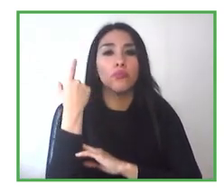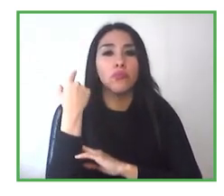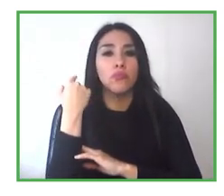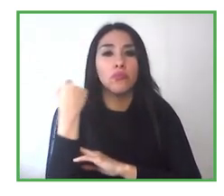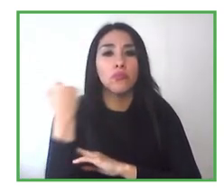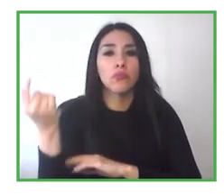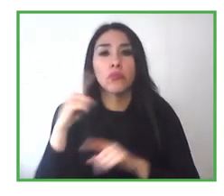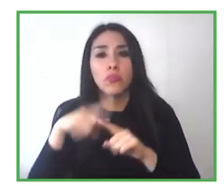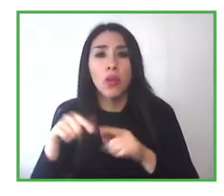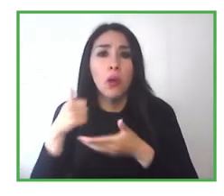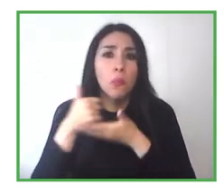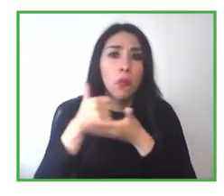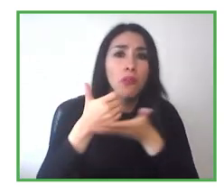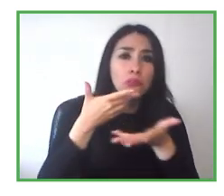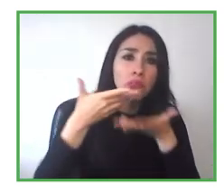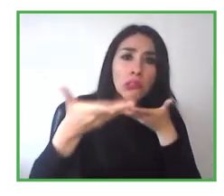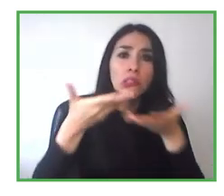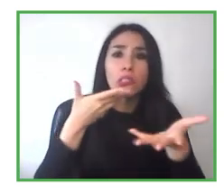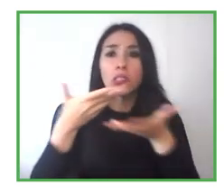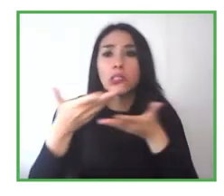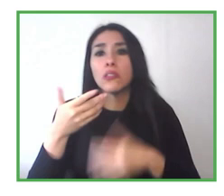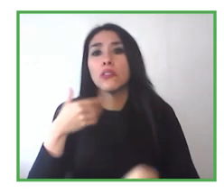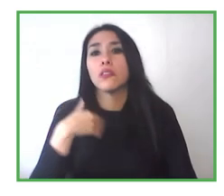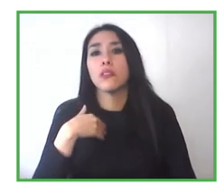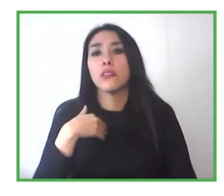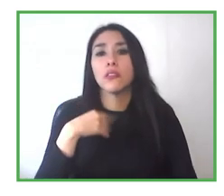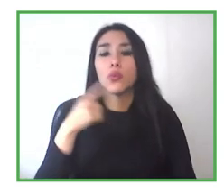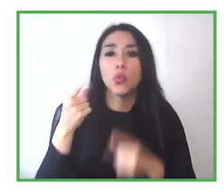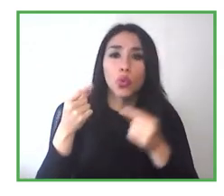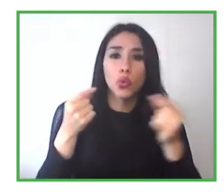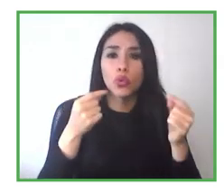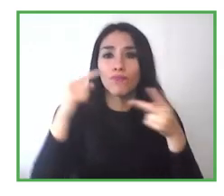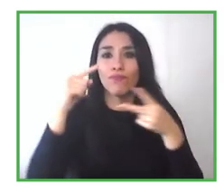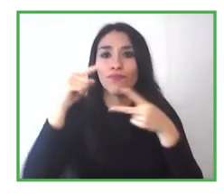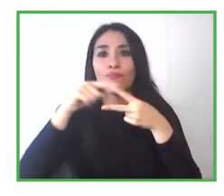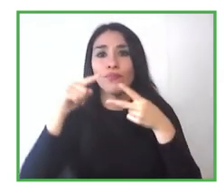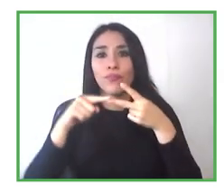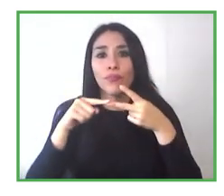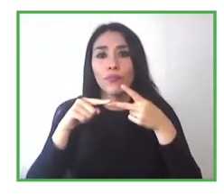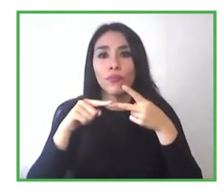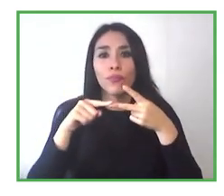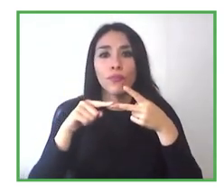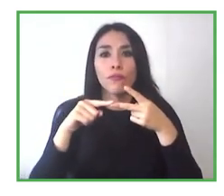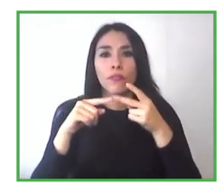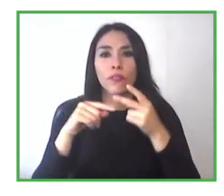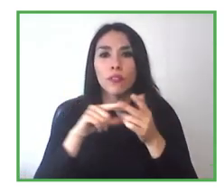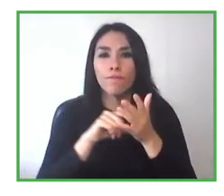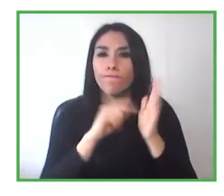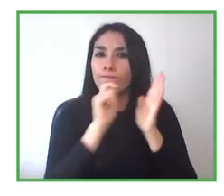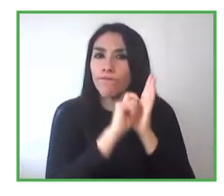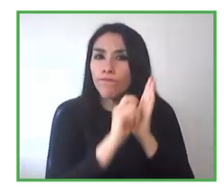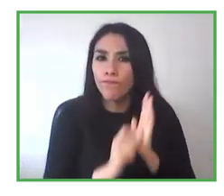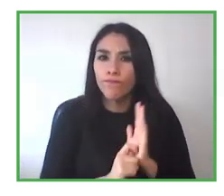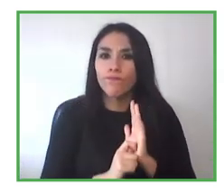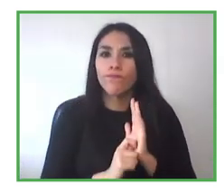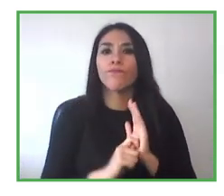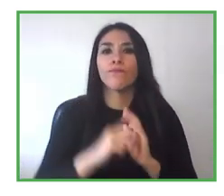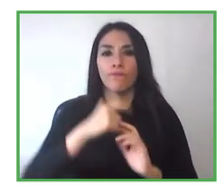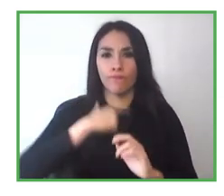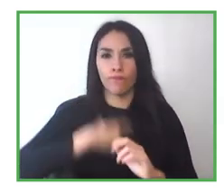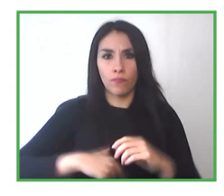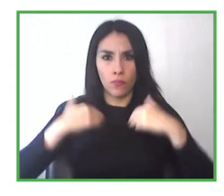And we apply two guidelines. One of self-assessment, self-diagnosis of the worker, where we assess three